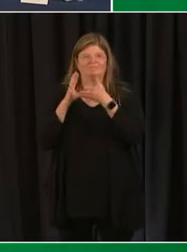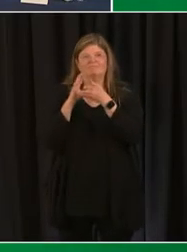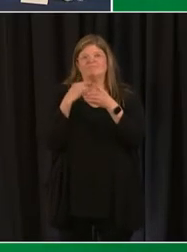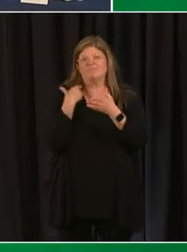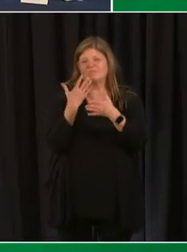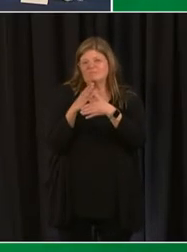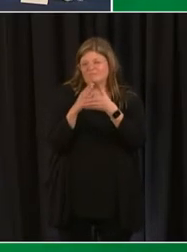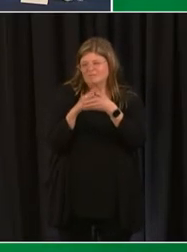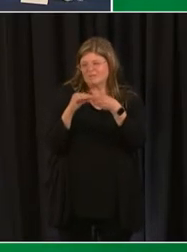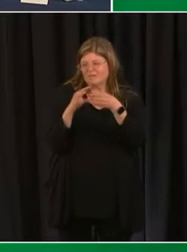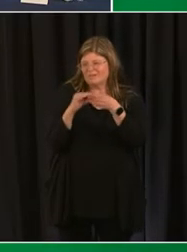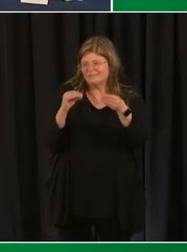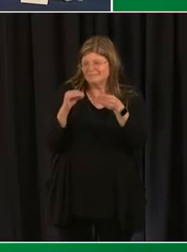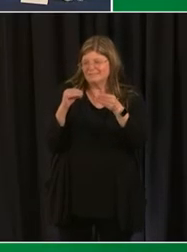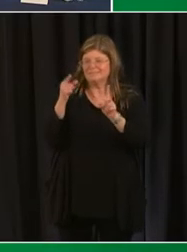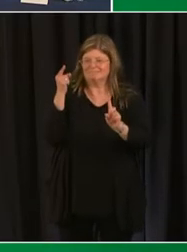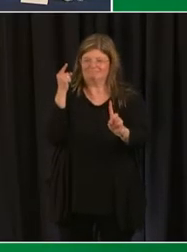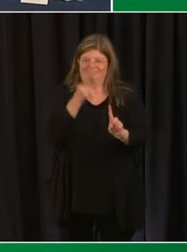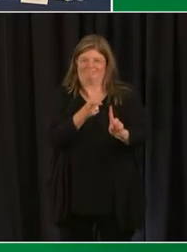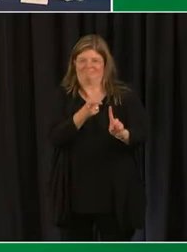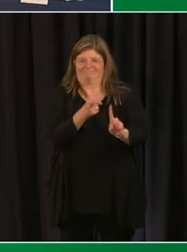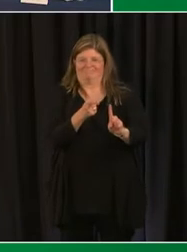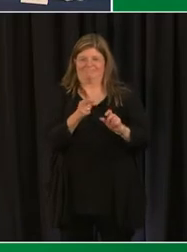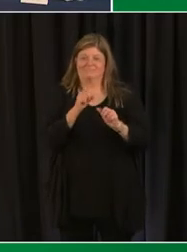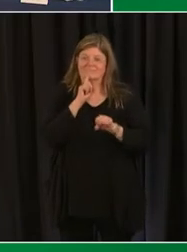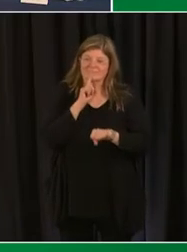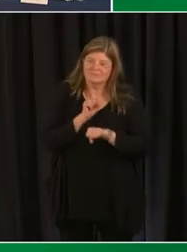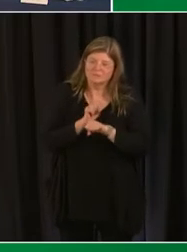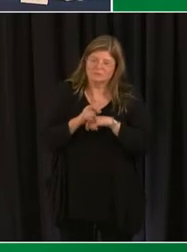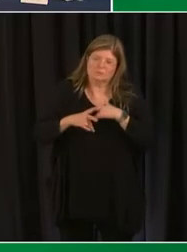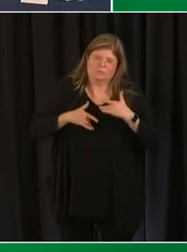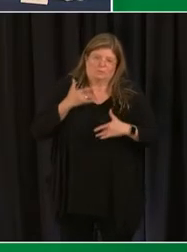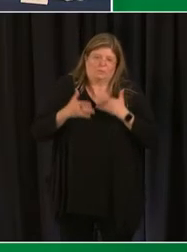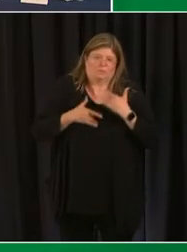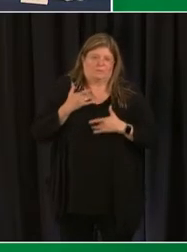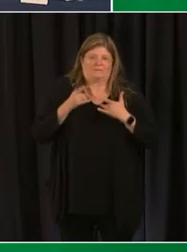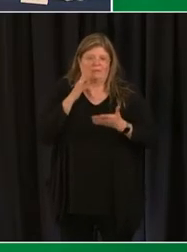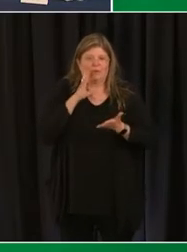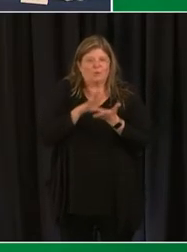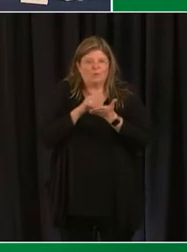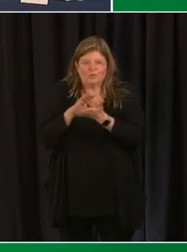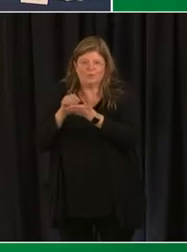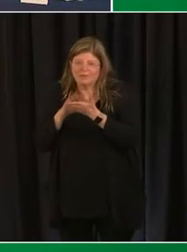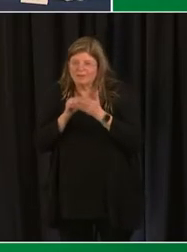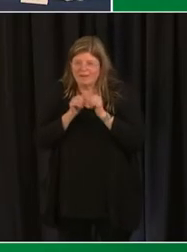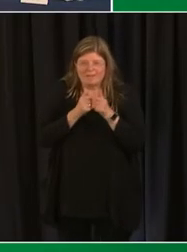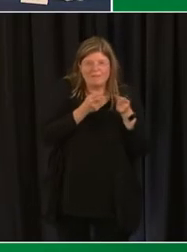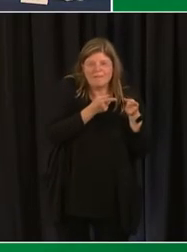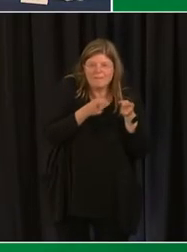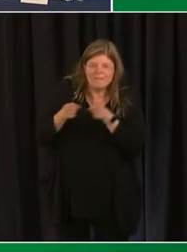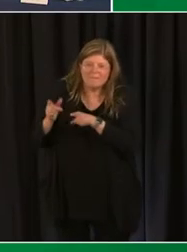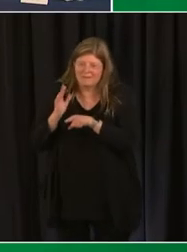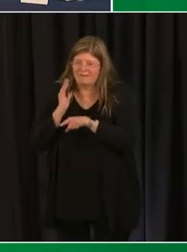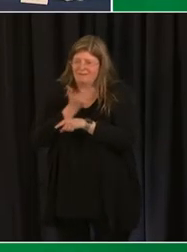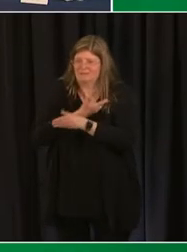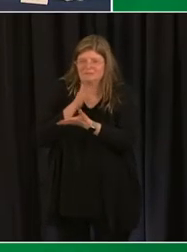to highlight some really exciting activities and learning experiences that are happening in our schools